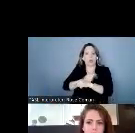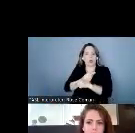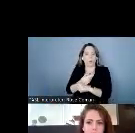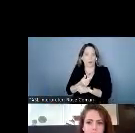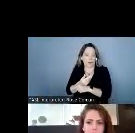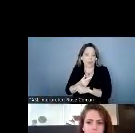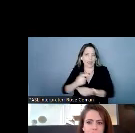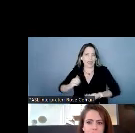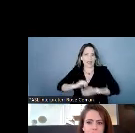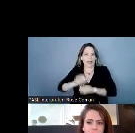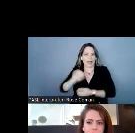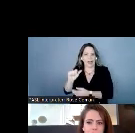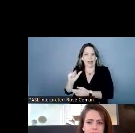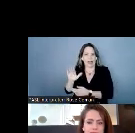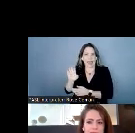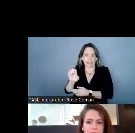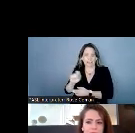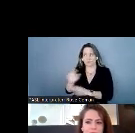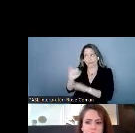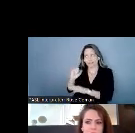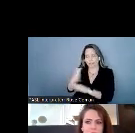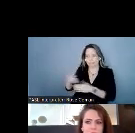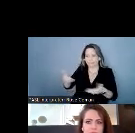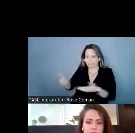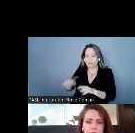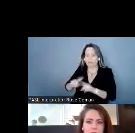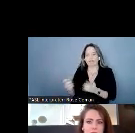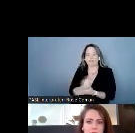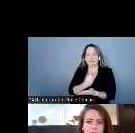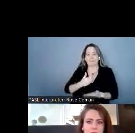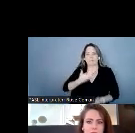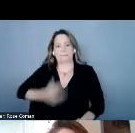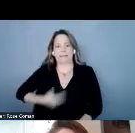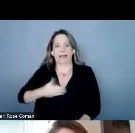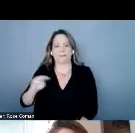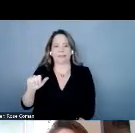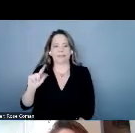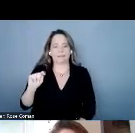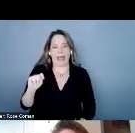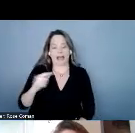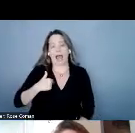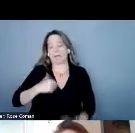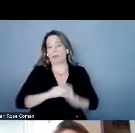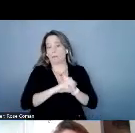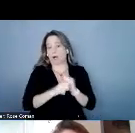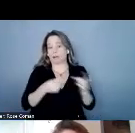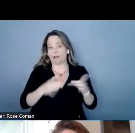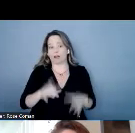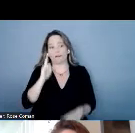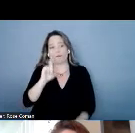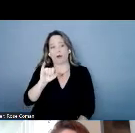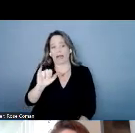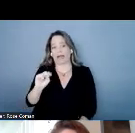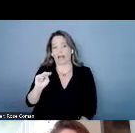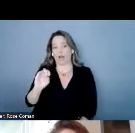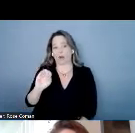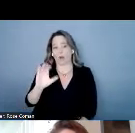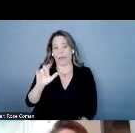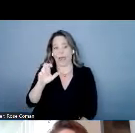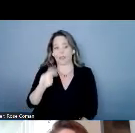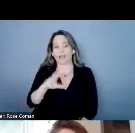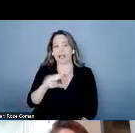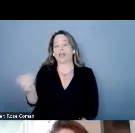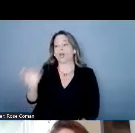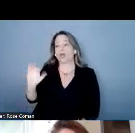i just want to reiterate my name is matt i'm the marketing director for innocaption and i have with me today christina innocaption senior